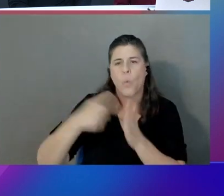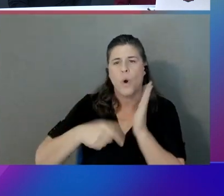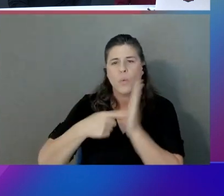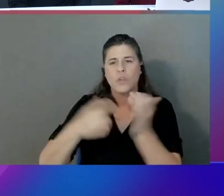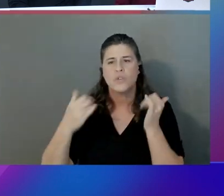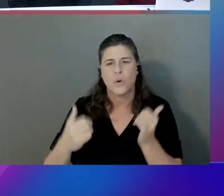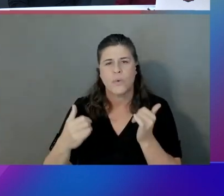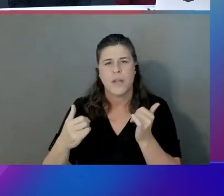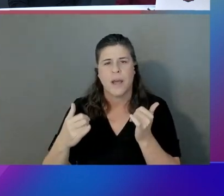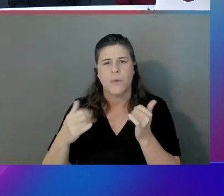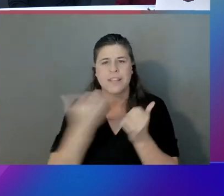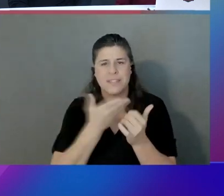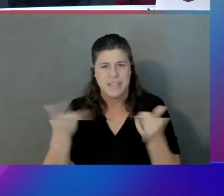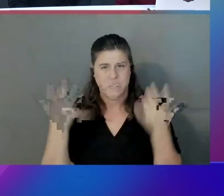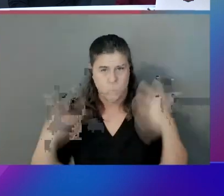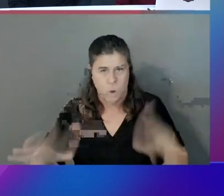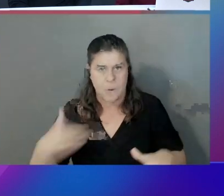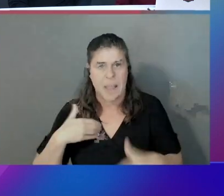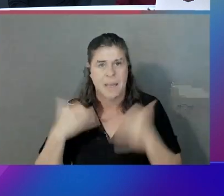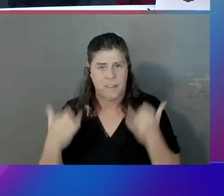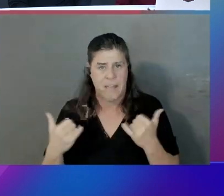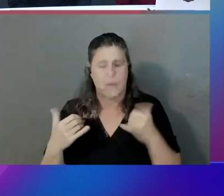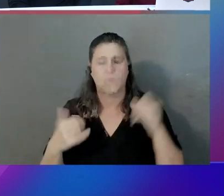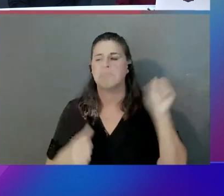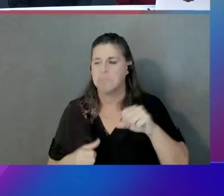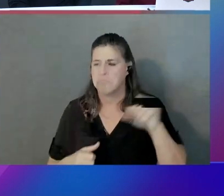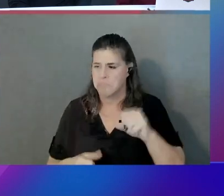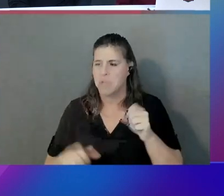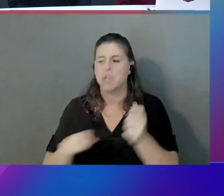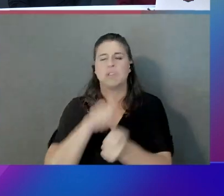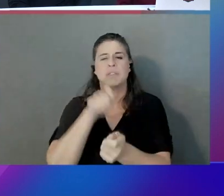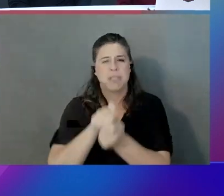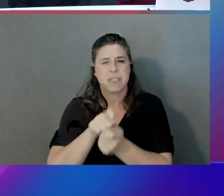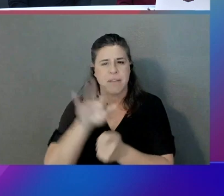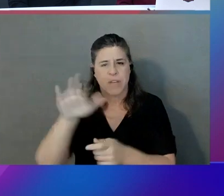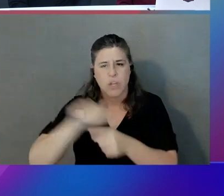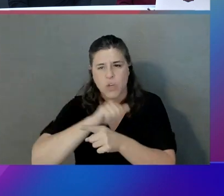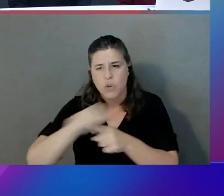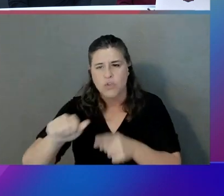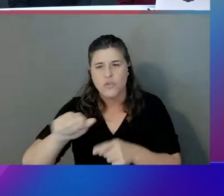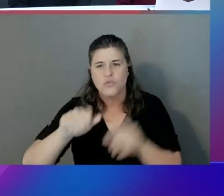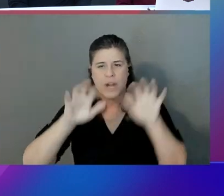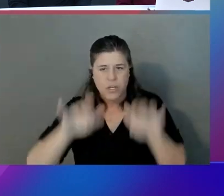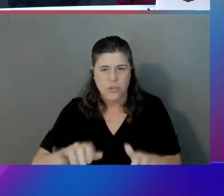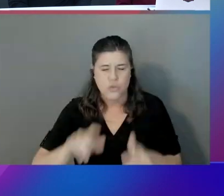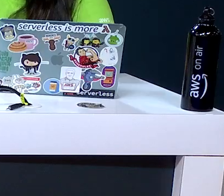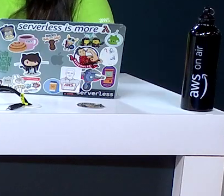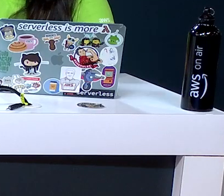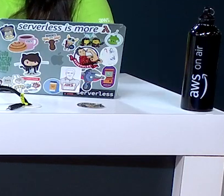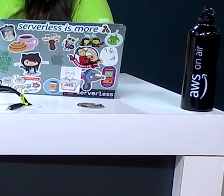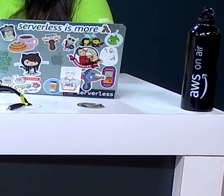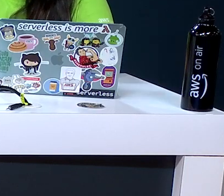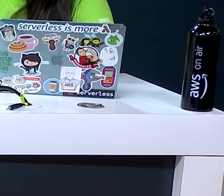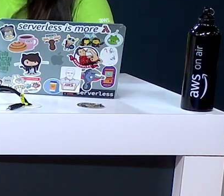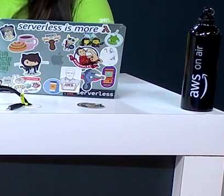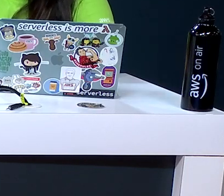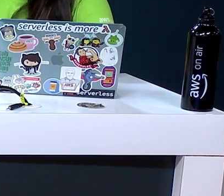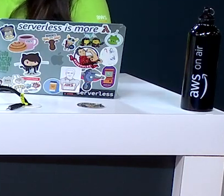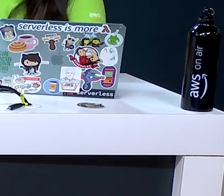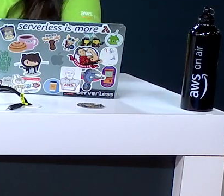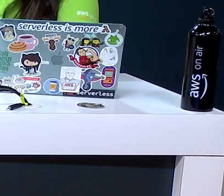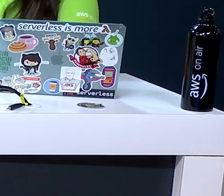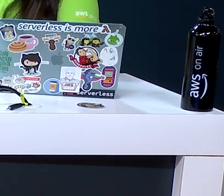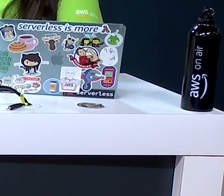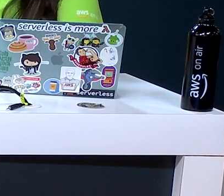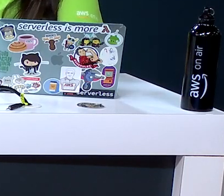today, right? You specify your training script, and you write up your estimator function where you specify what kind of instance you